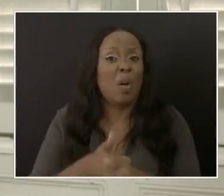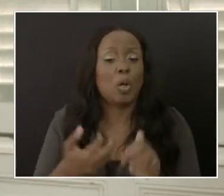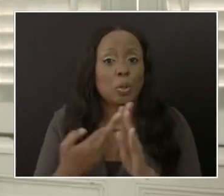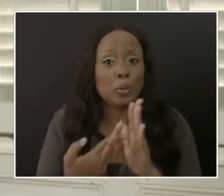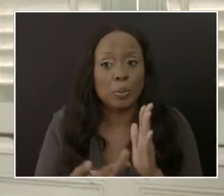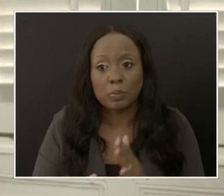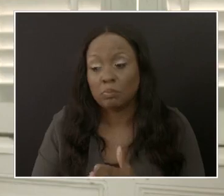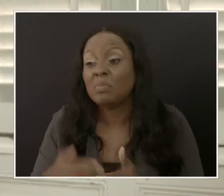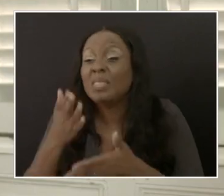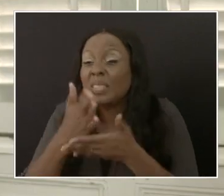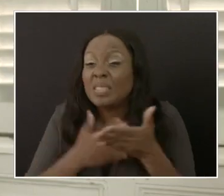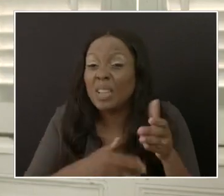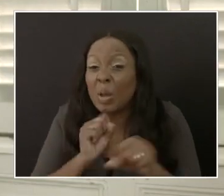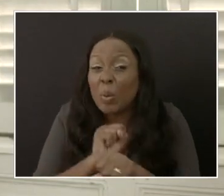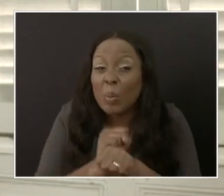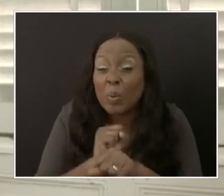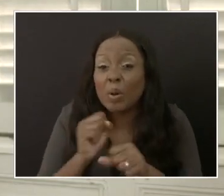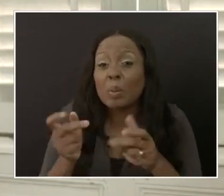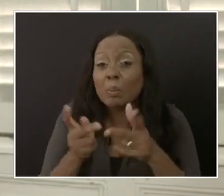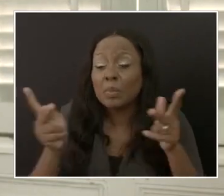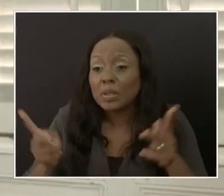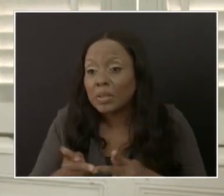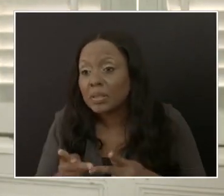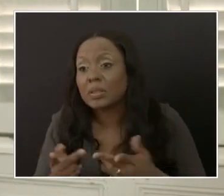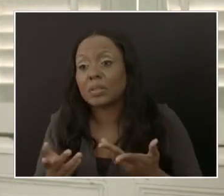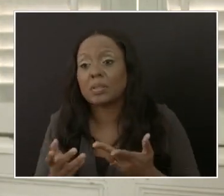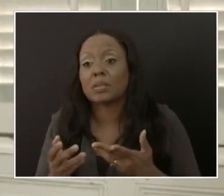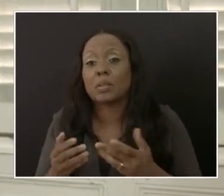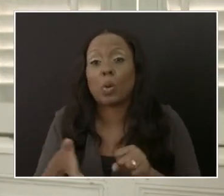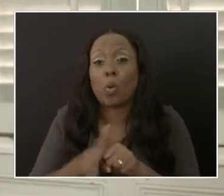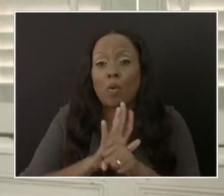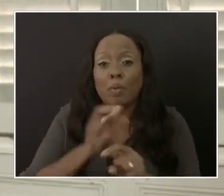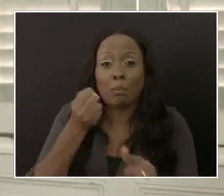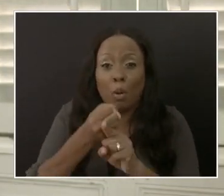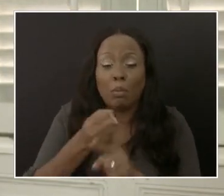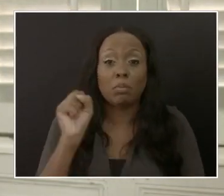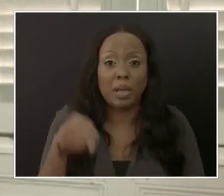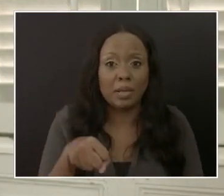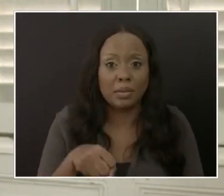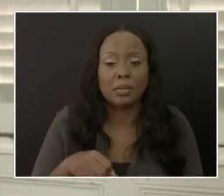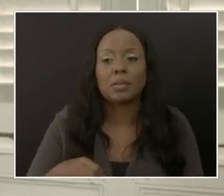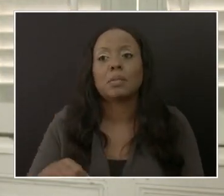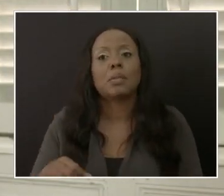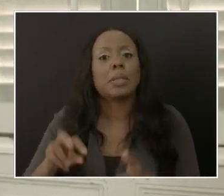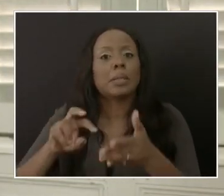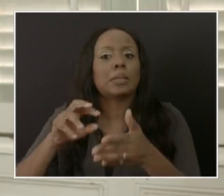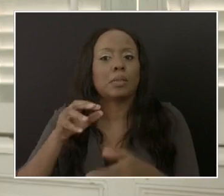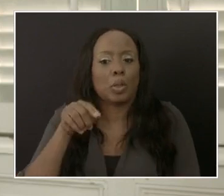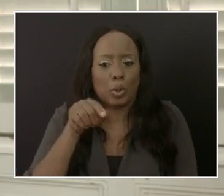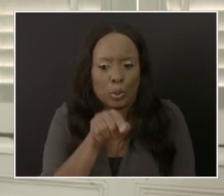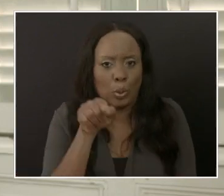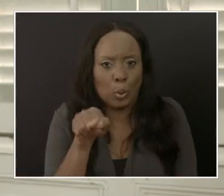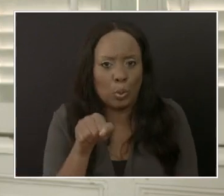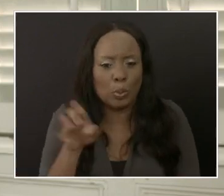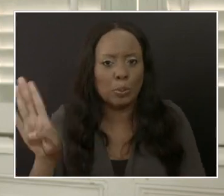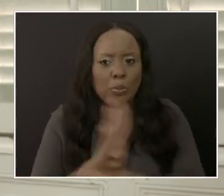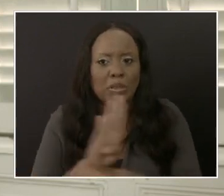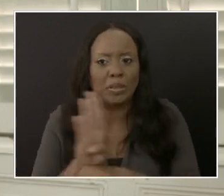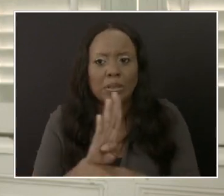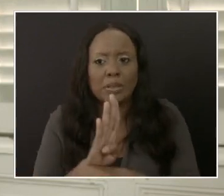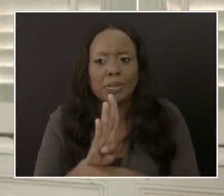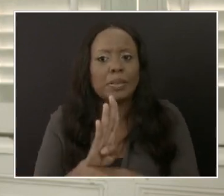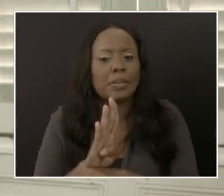transmitted in some workplaces and when you look at those places we would have seen a fall off in protocols at some point or the other.